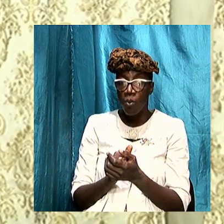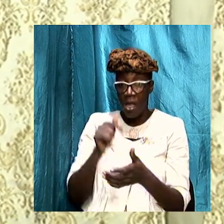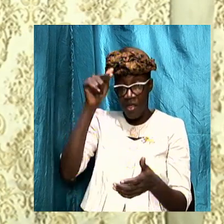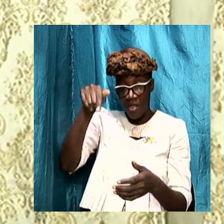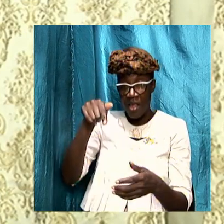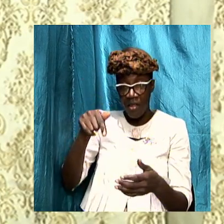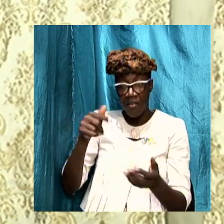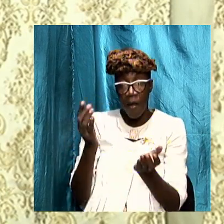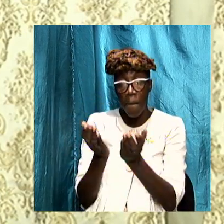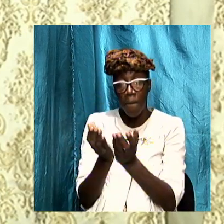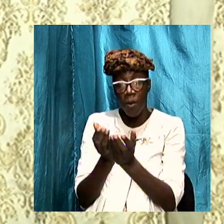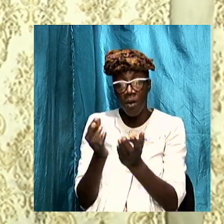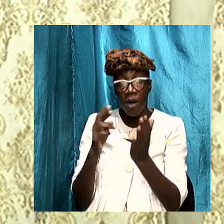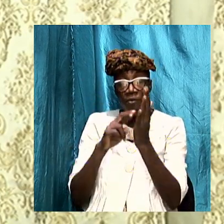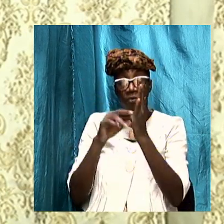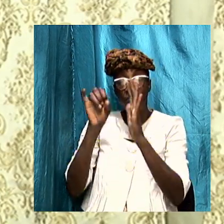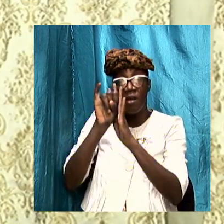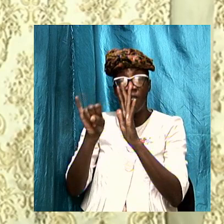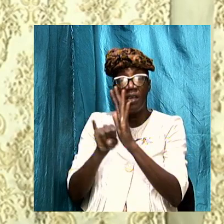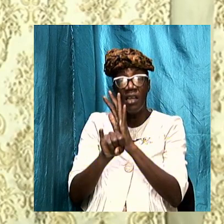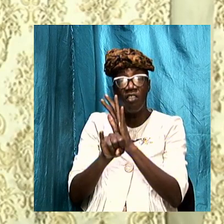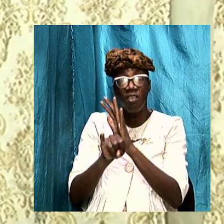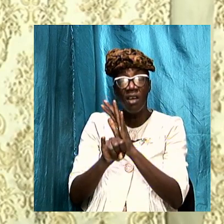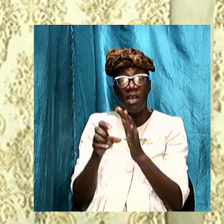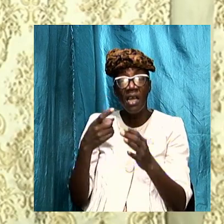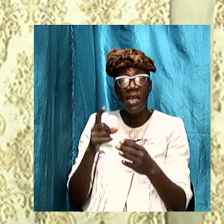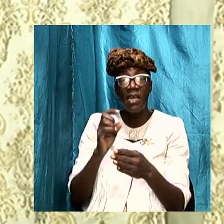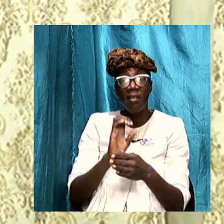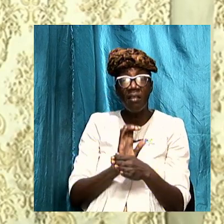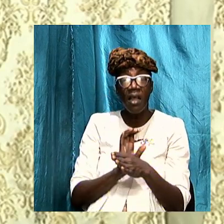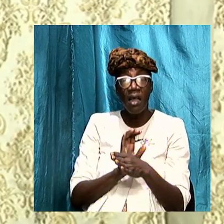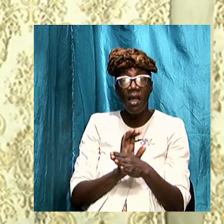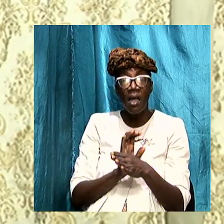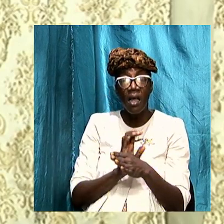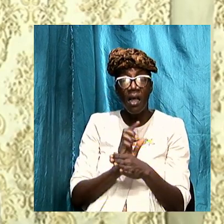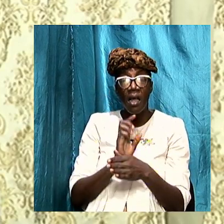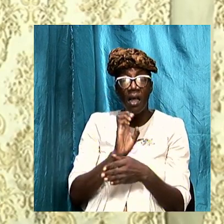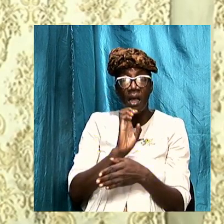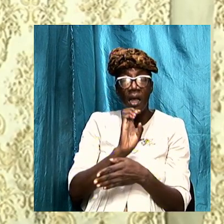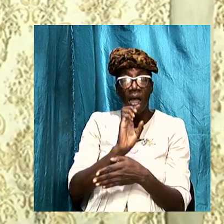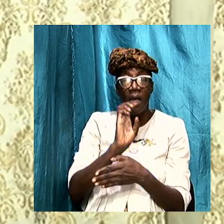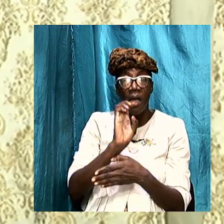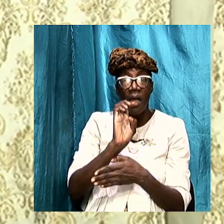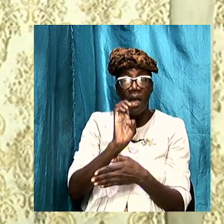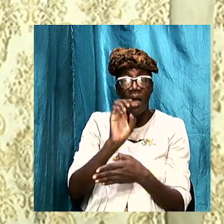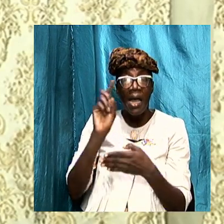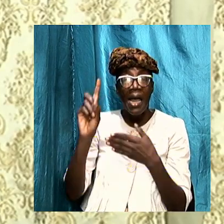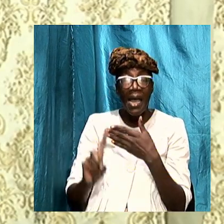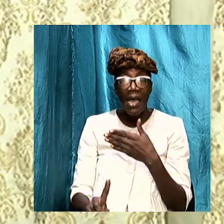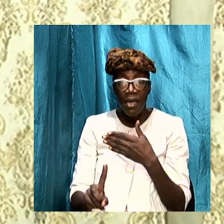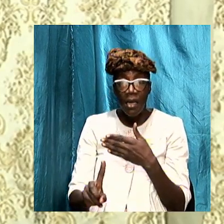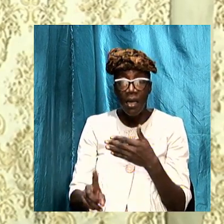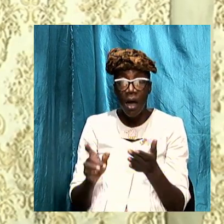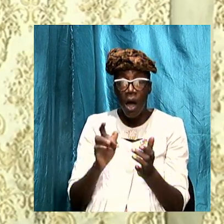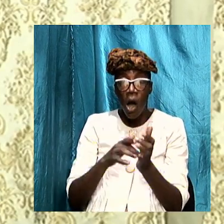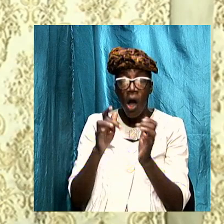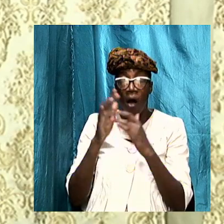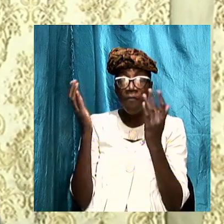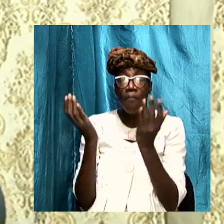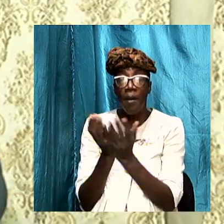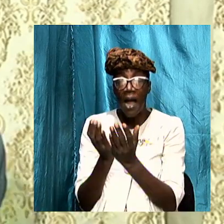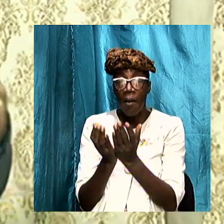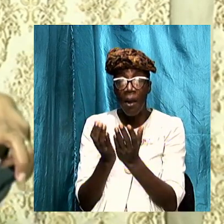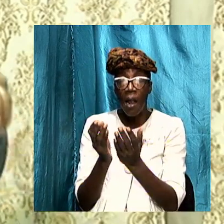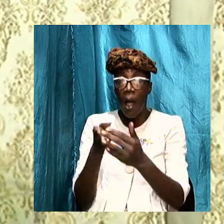Revelation is the culmination of all of Bible prophecy throughout the ages